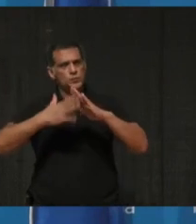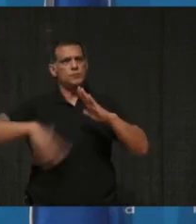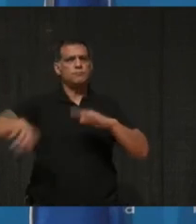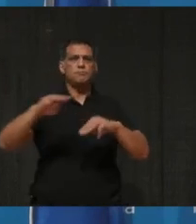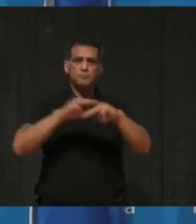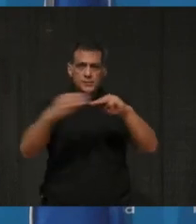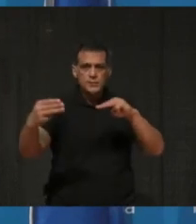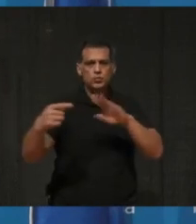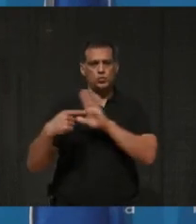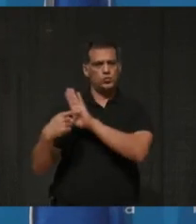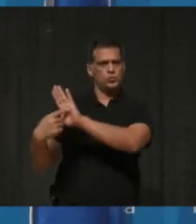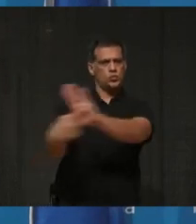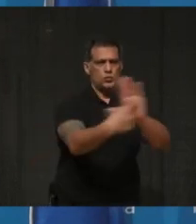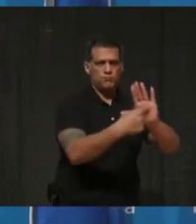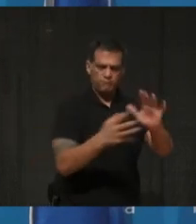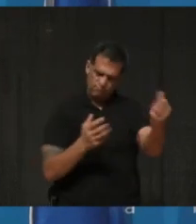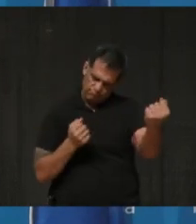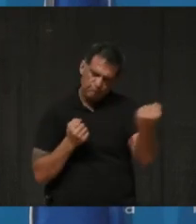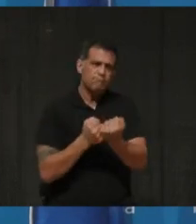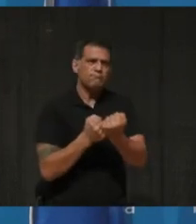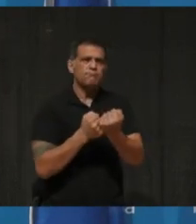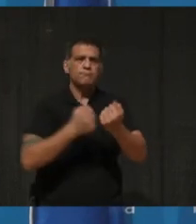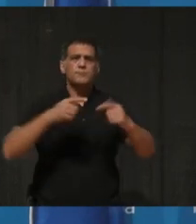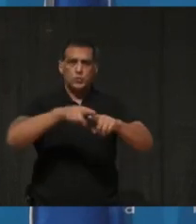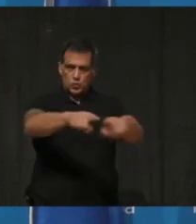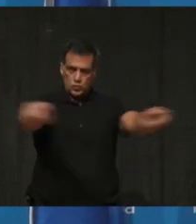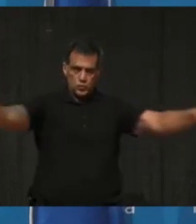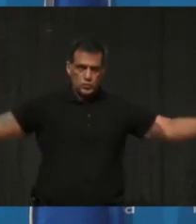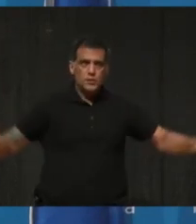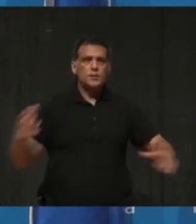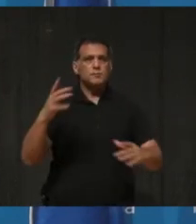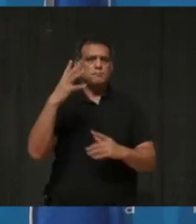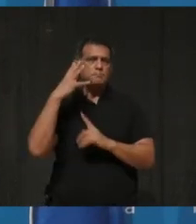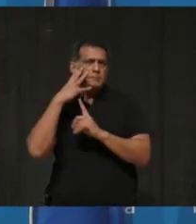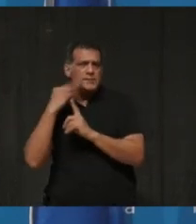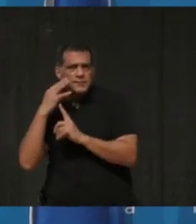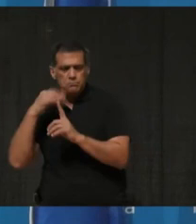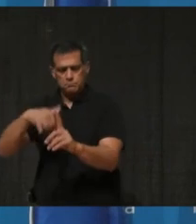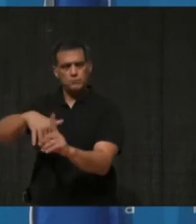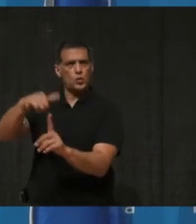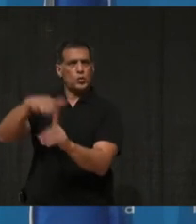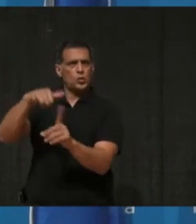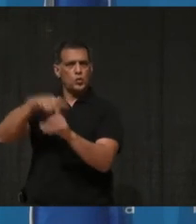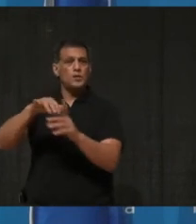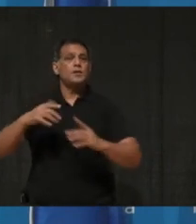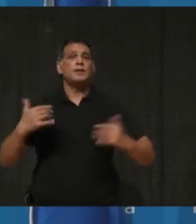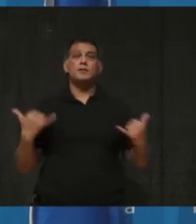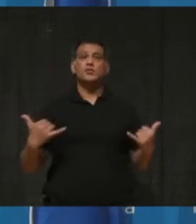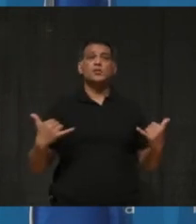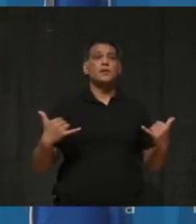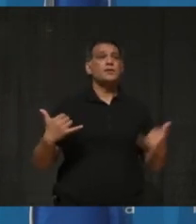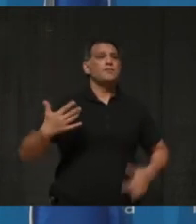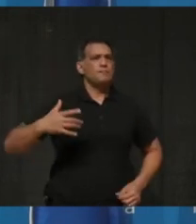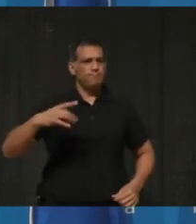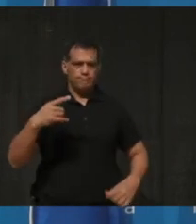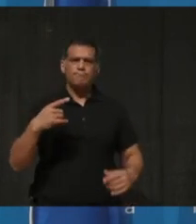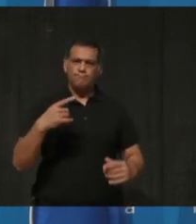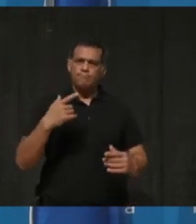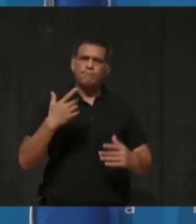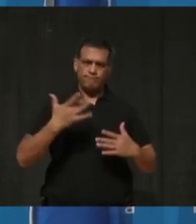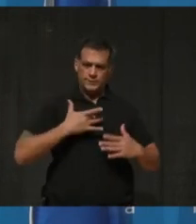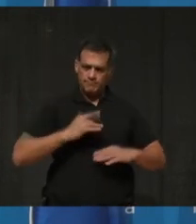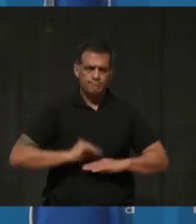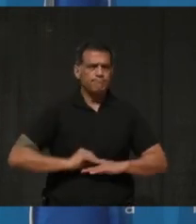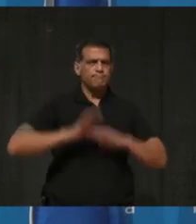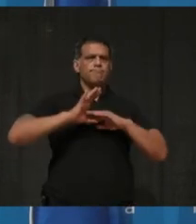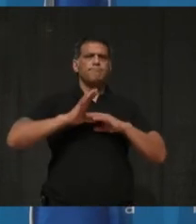signal of support to those affected by bullying. Today, let's lift each other up and spread the